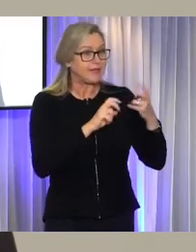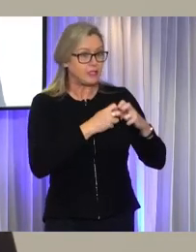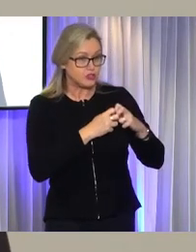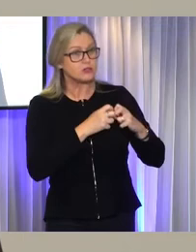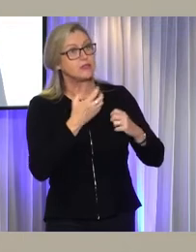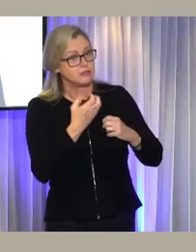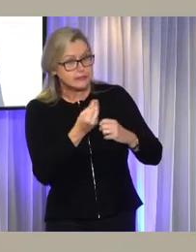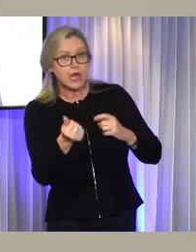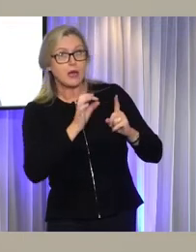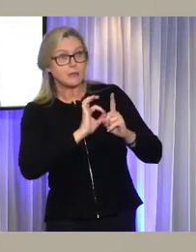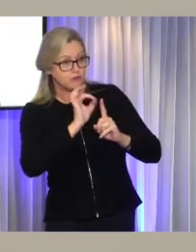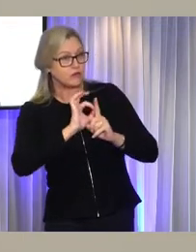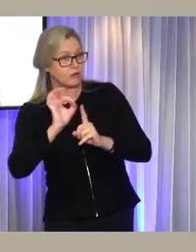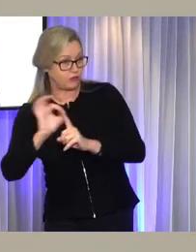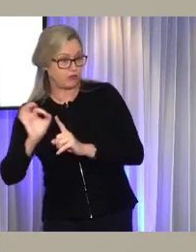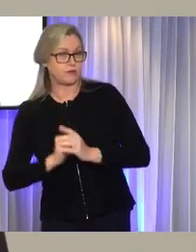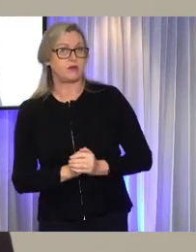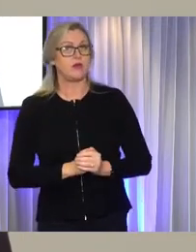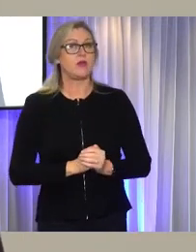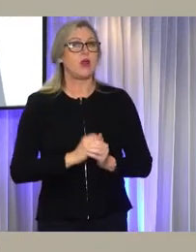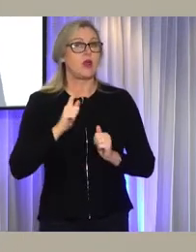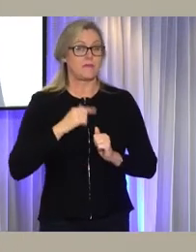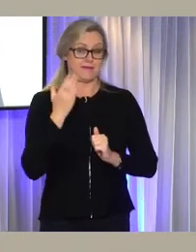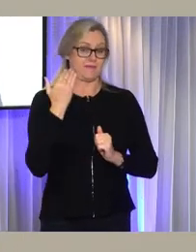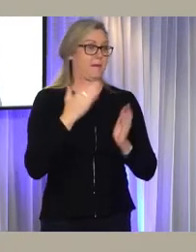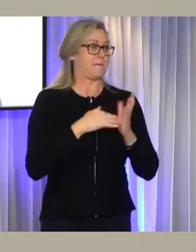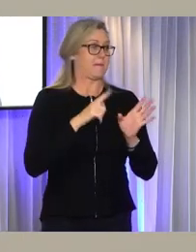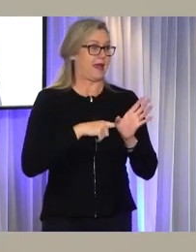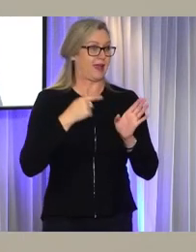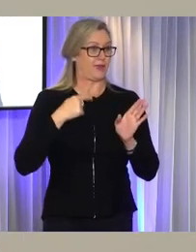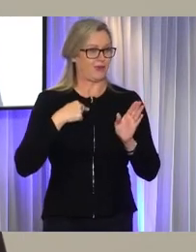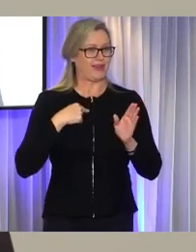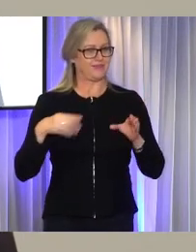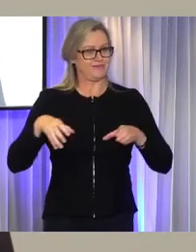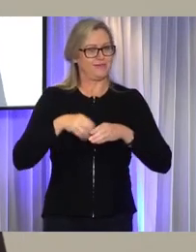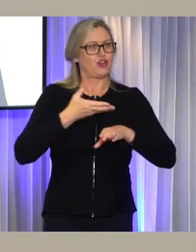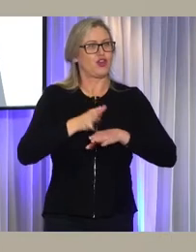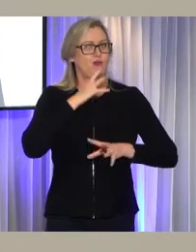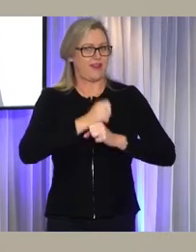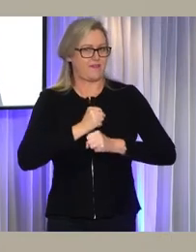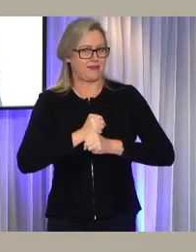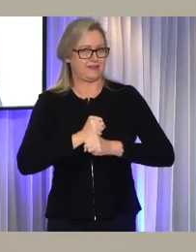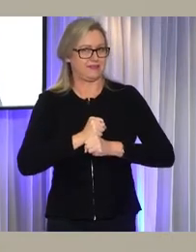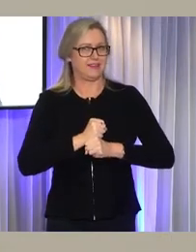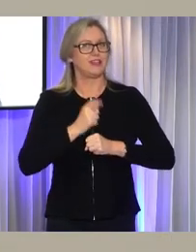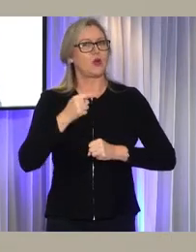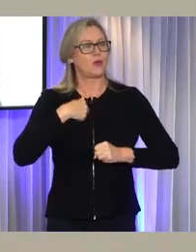given the privilege of forming a government at the last election in May this year. But we're certainly not done yet with progress.